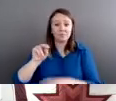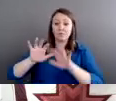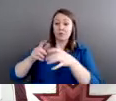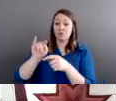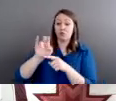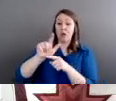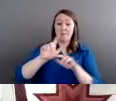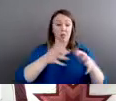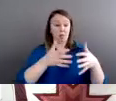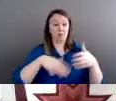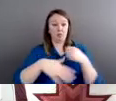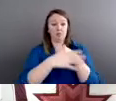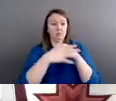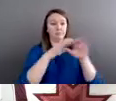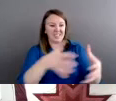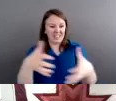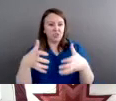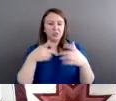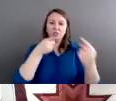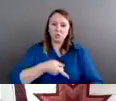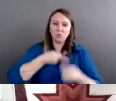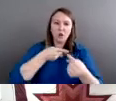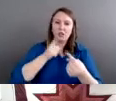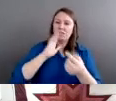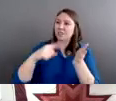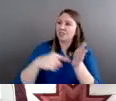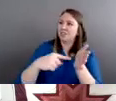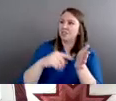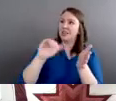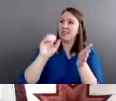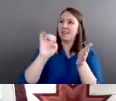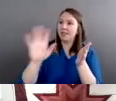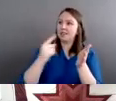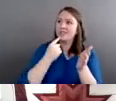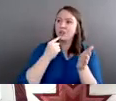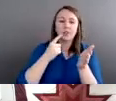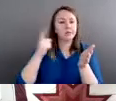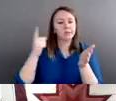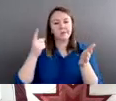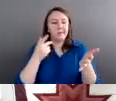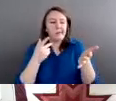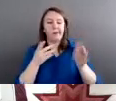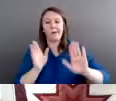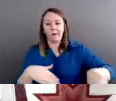get cases to be taken seriously. We're on our way, but there's still challenges.